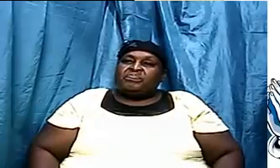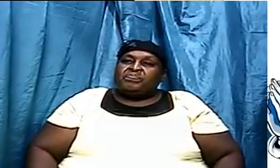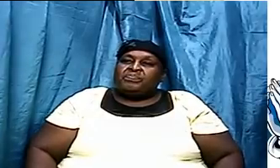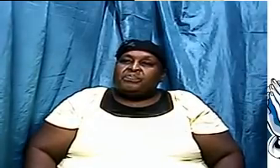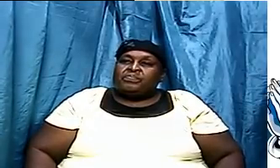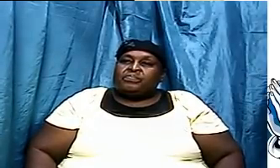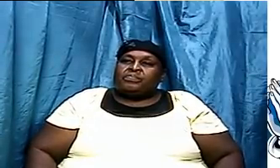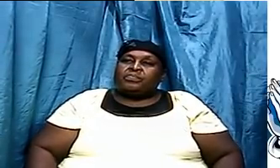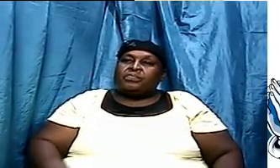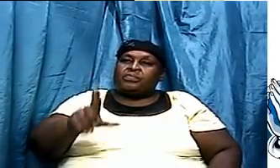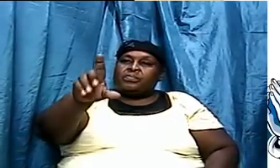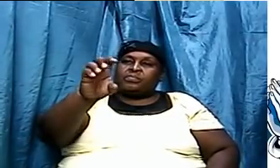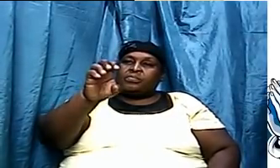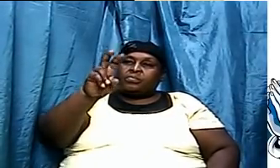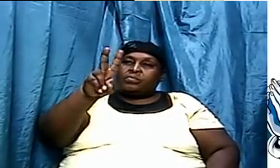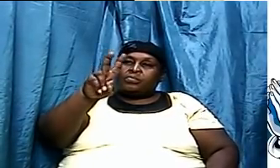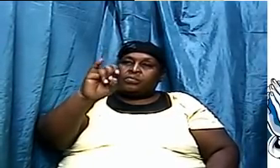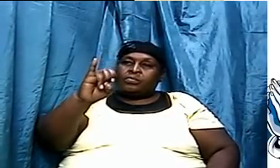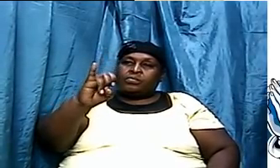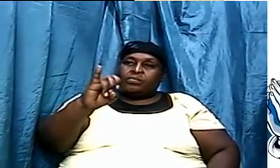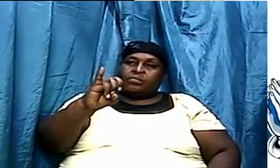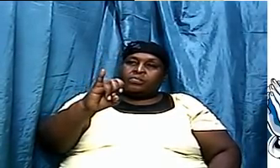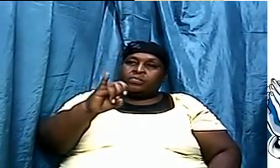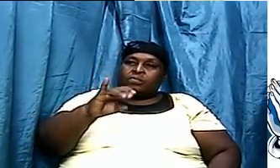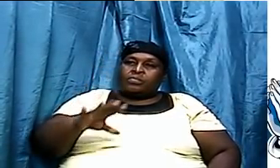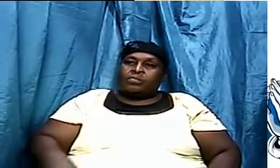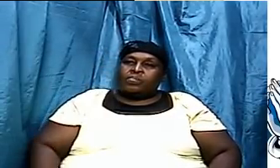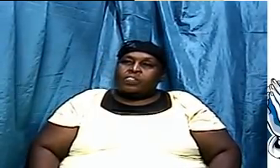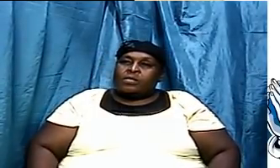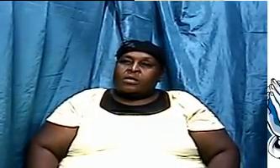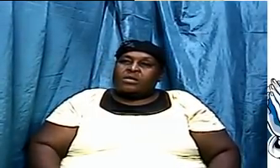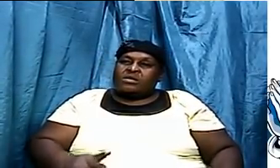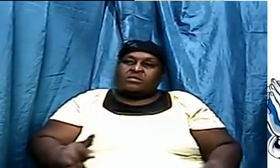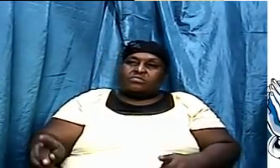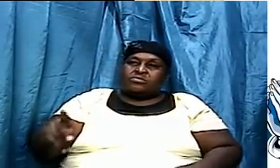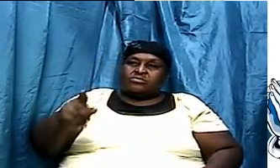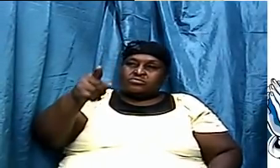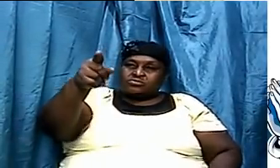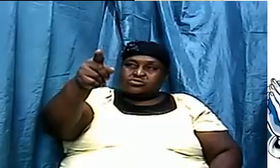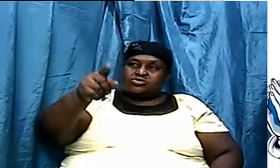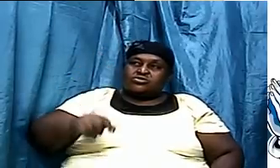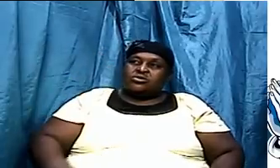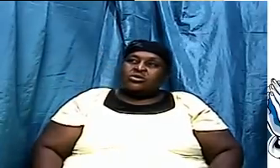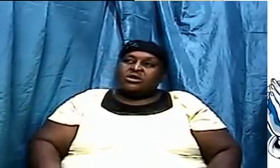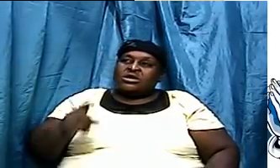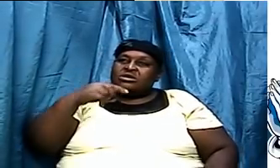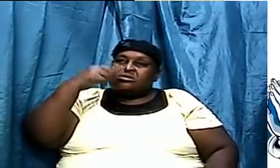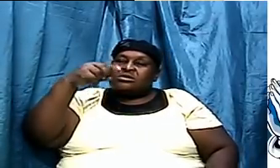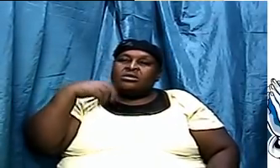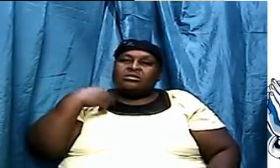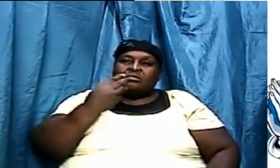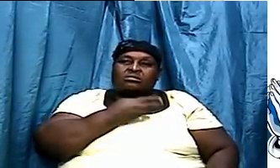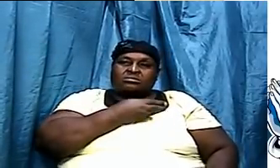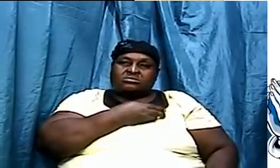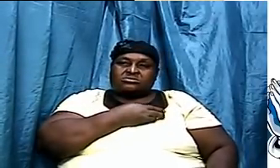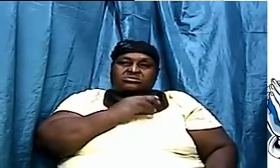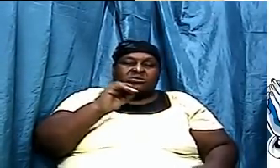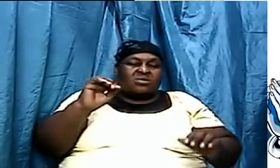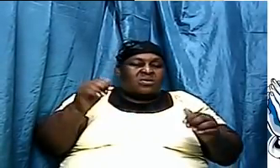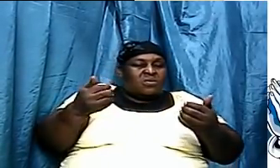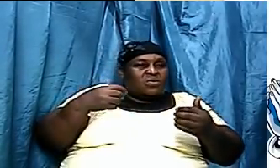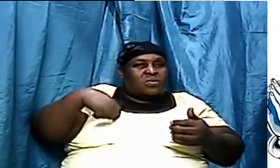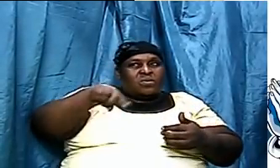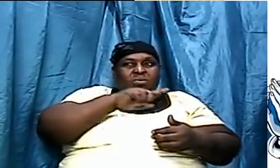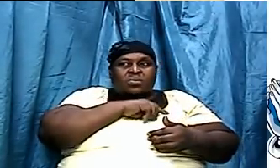In Leviticus and Deuteronomy. And I just put the scriptures here. It told us how we